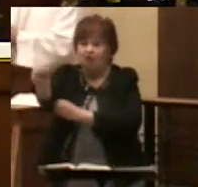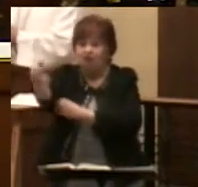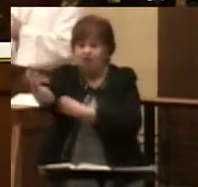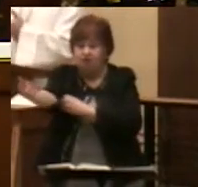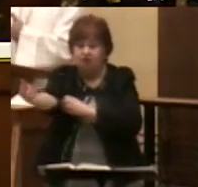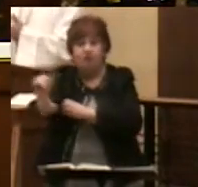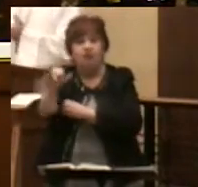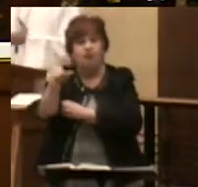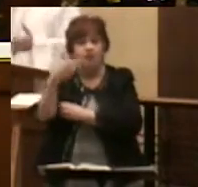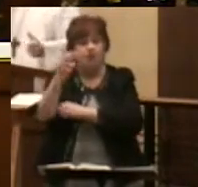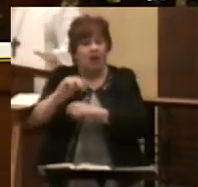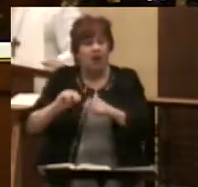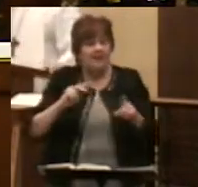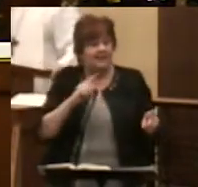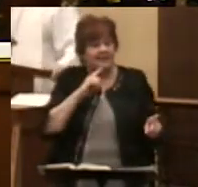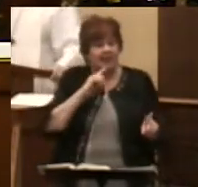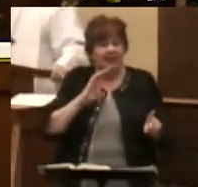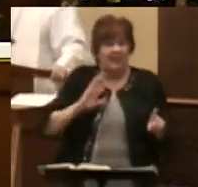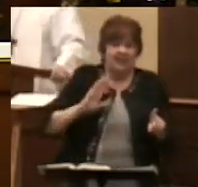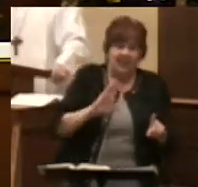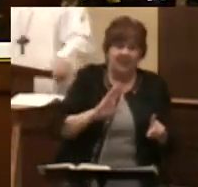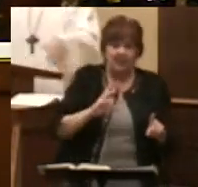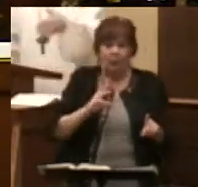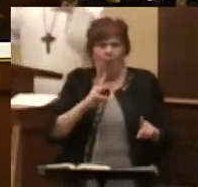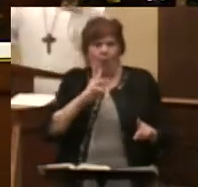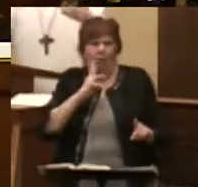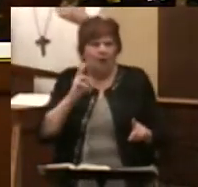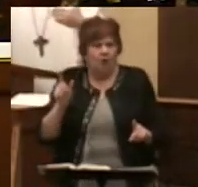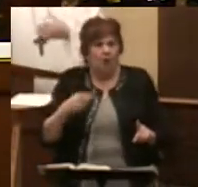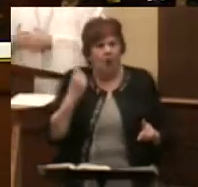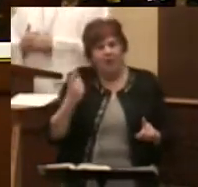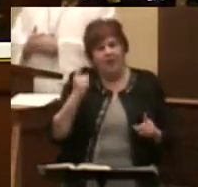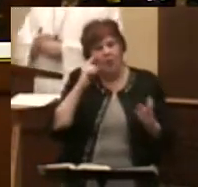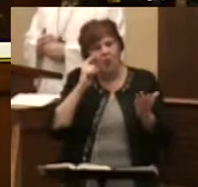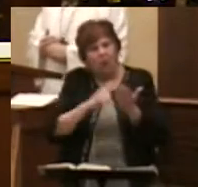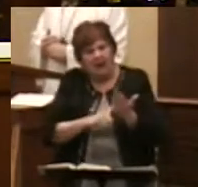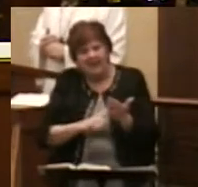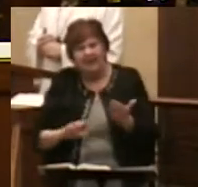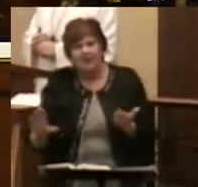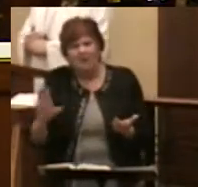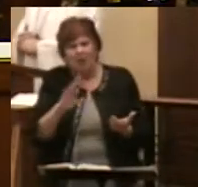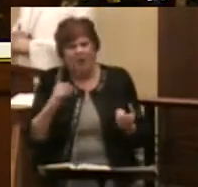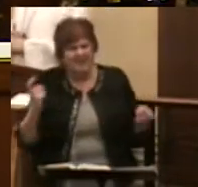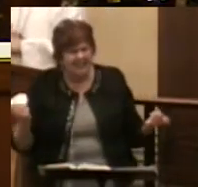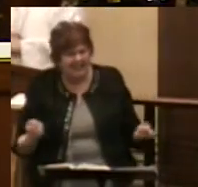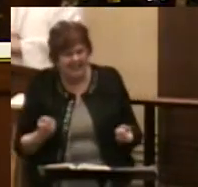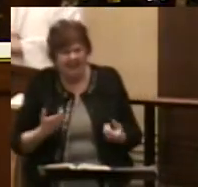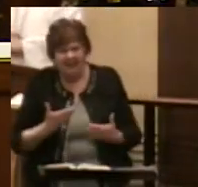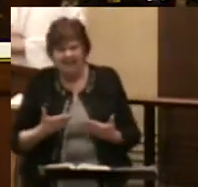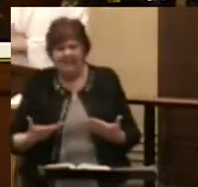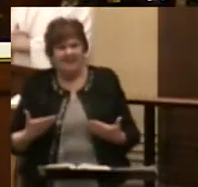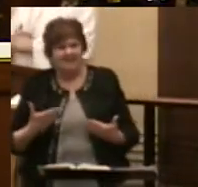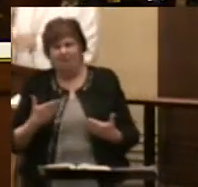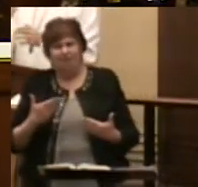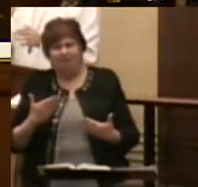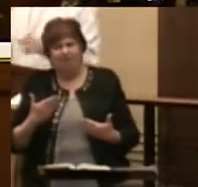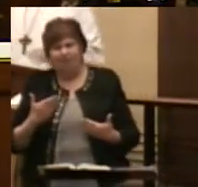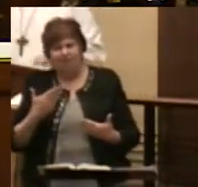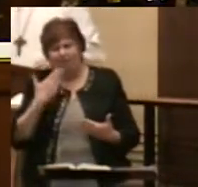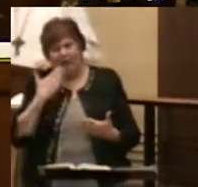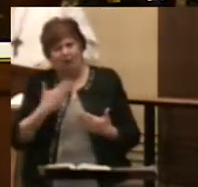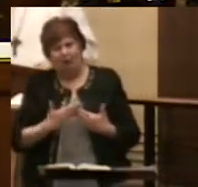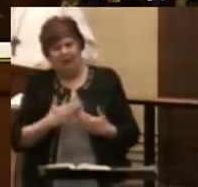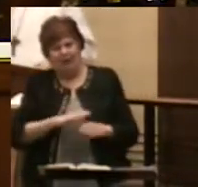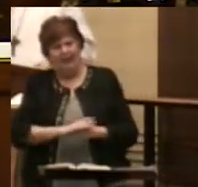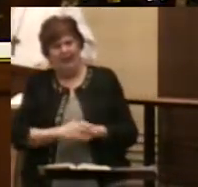said it was one of water only. It was for you to recognize your sin, the things you had not done well enough, or the things you